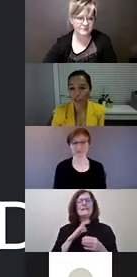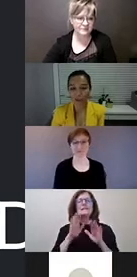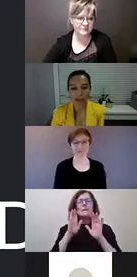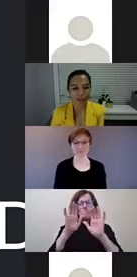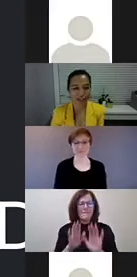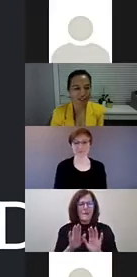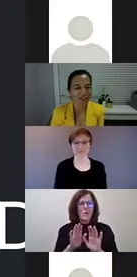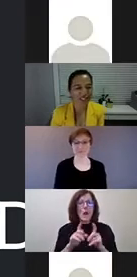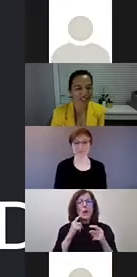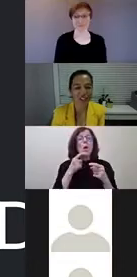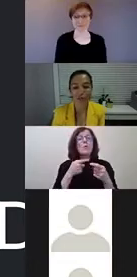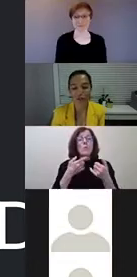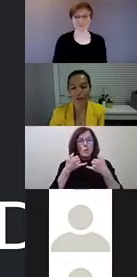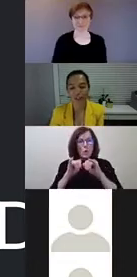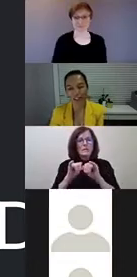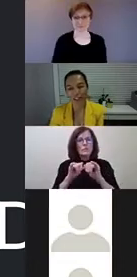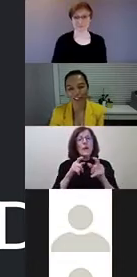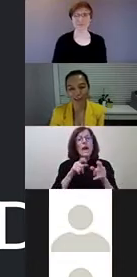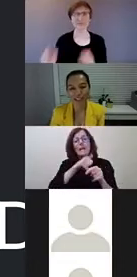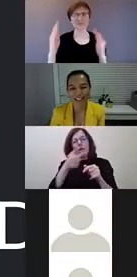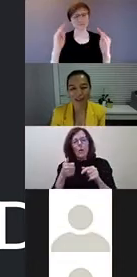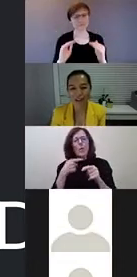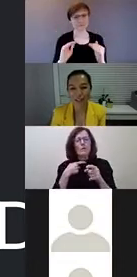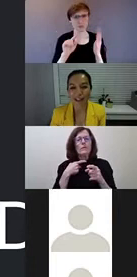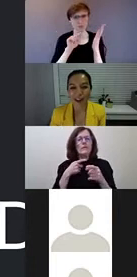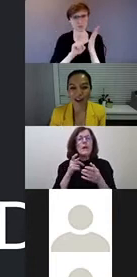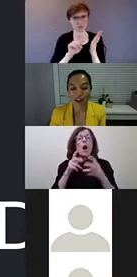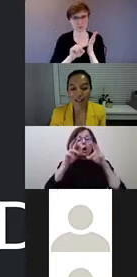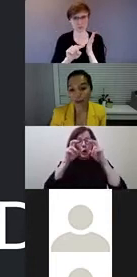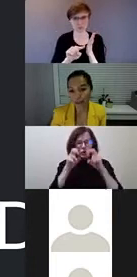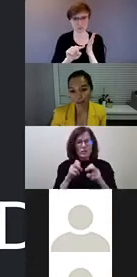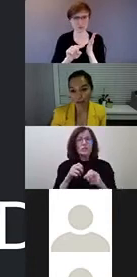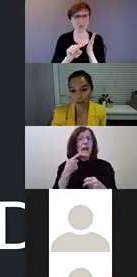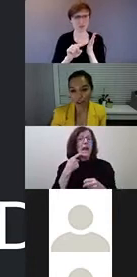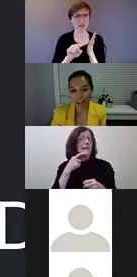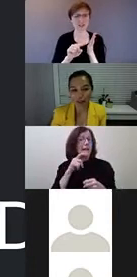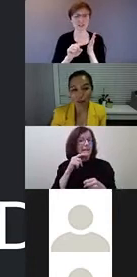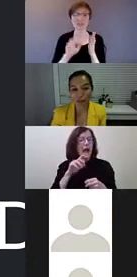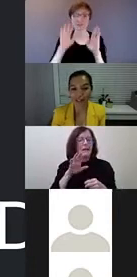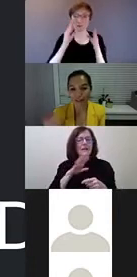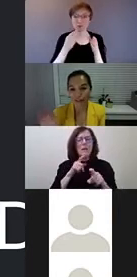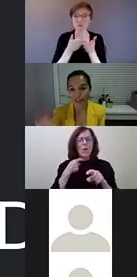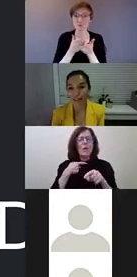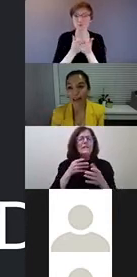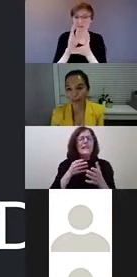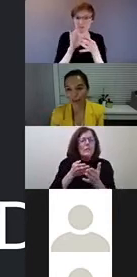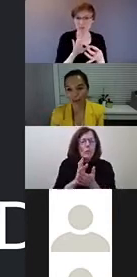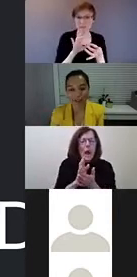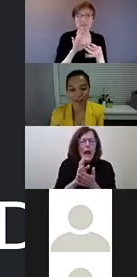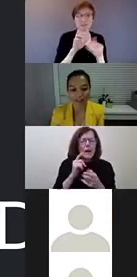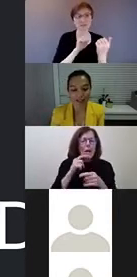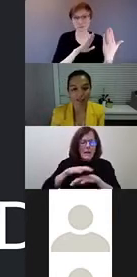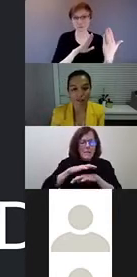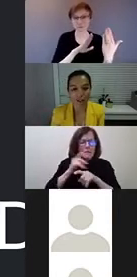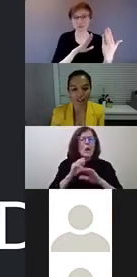interesting part of research, some of the research that has been done around the rights-based approaches and will present different types of